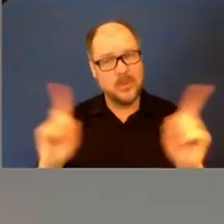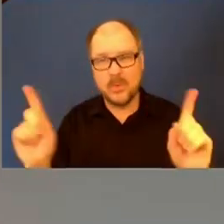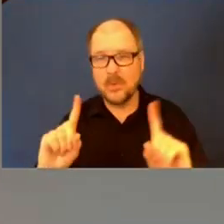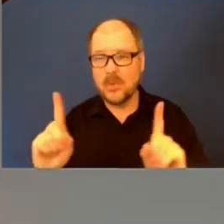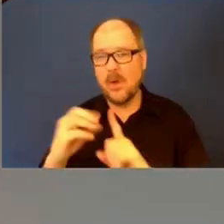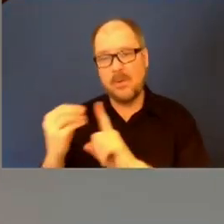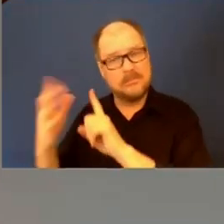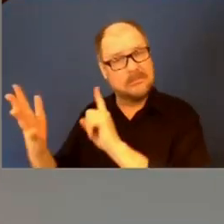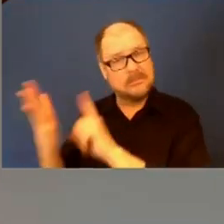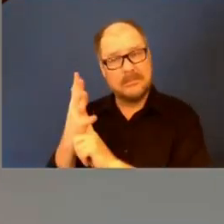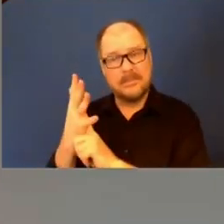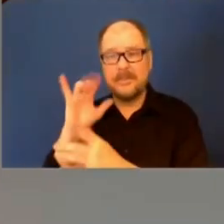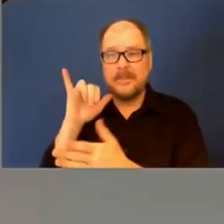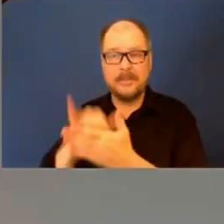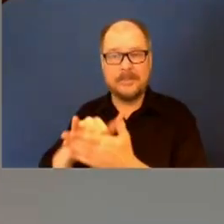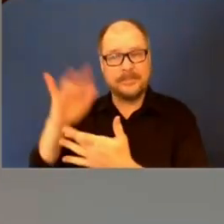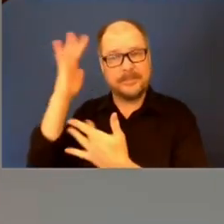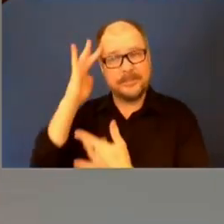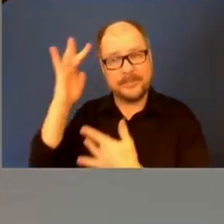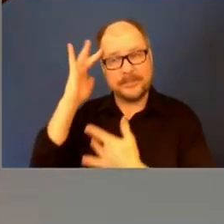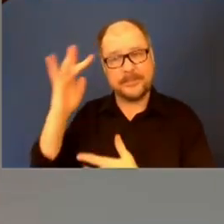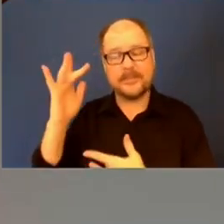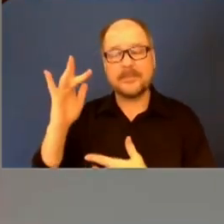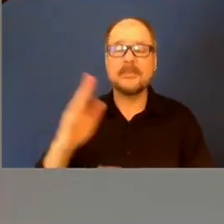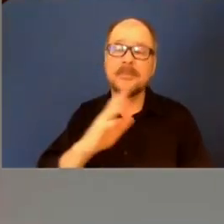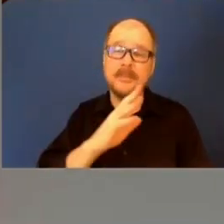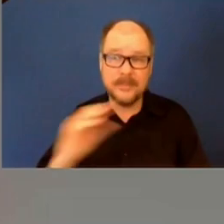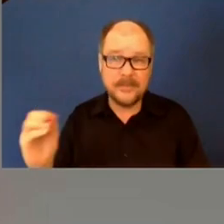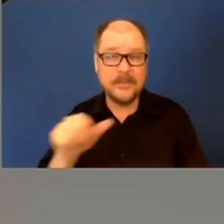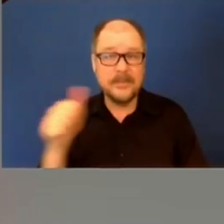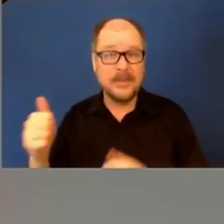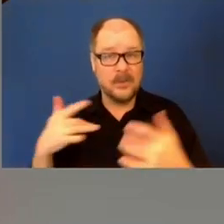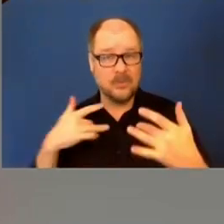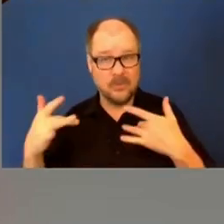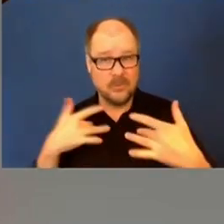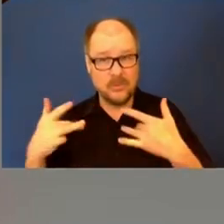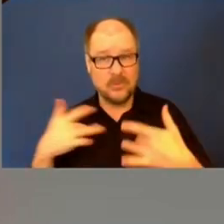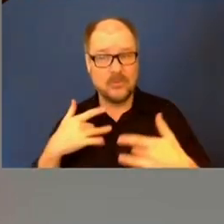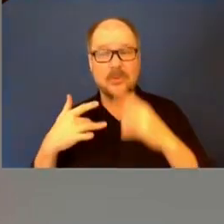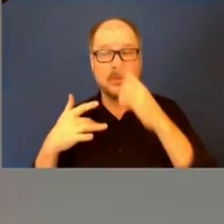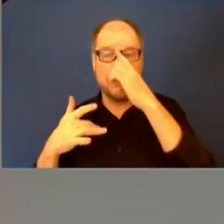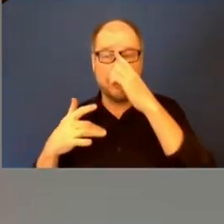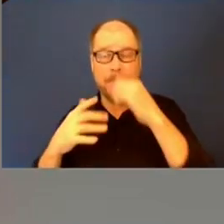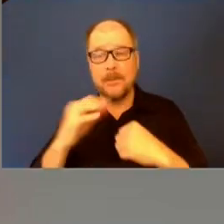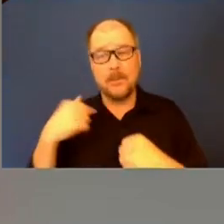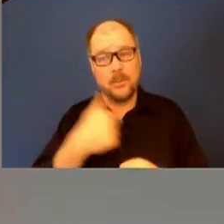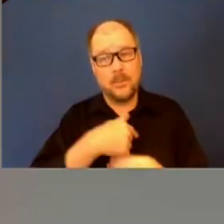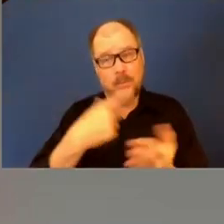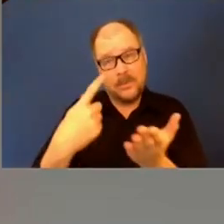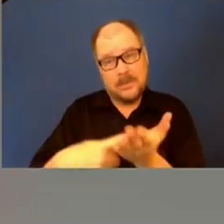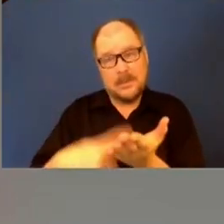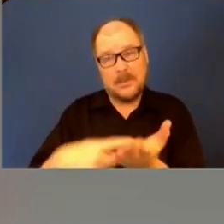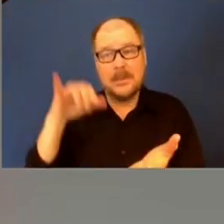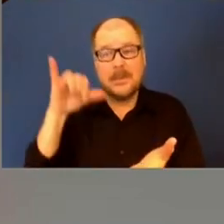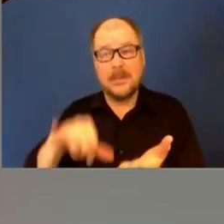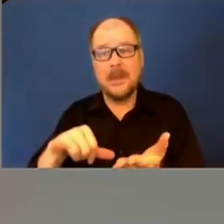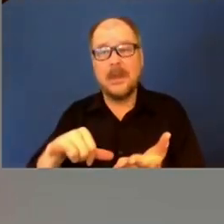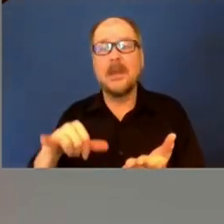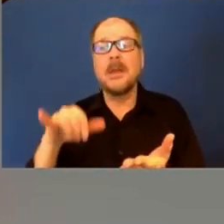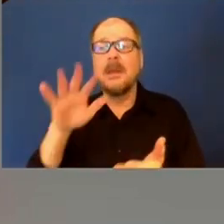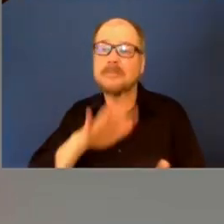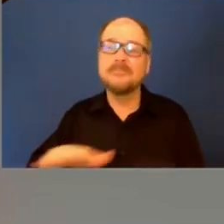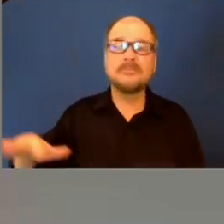in this community. The other concern that we have about that site, and we've talked about this as well, is the threat to the greater public